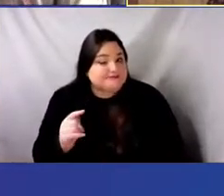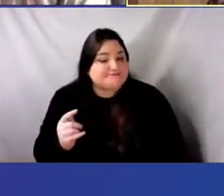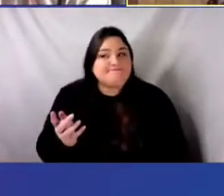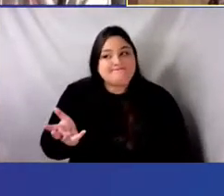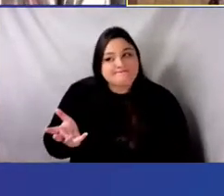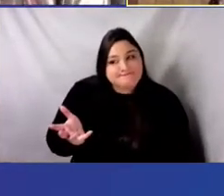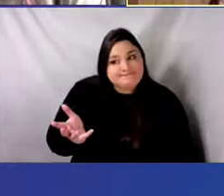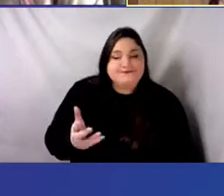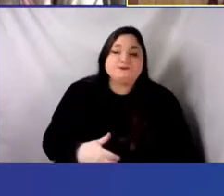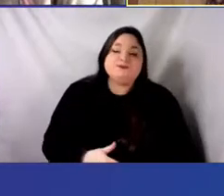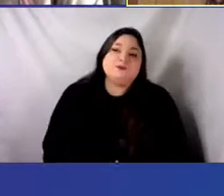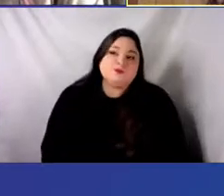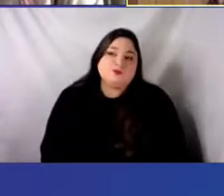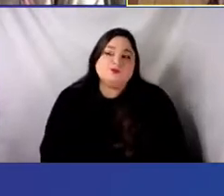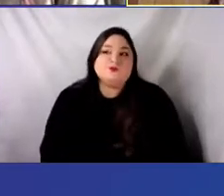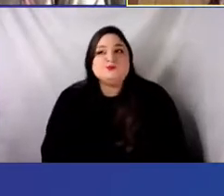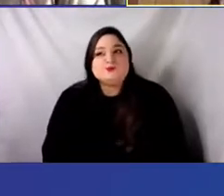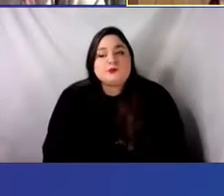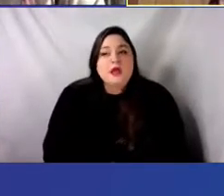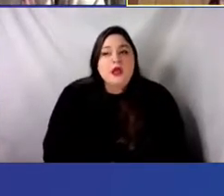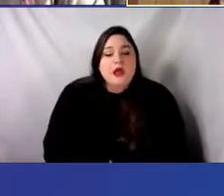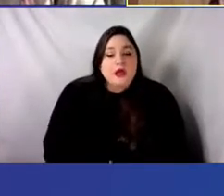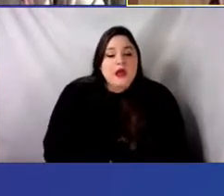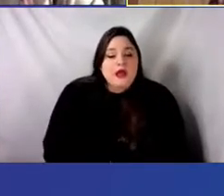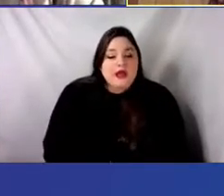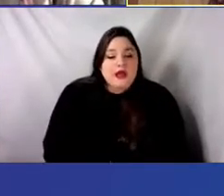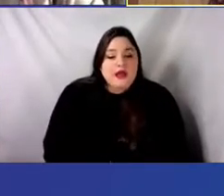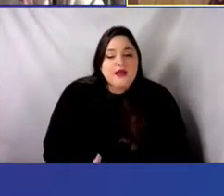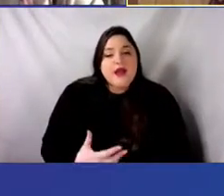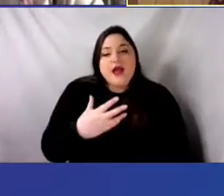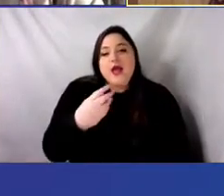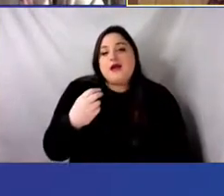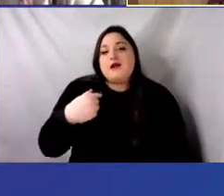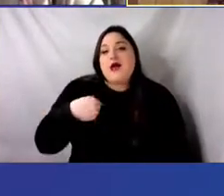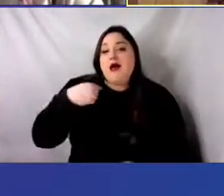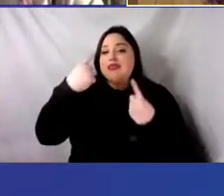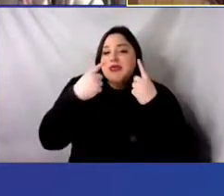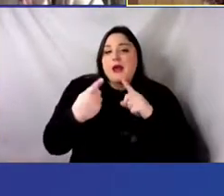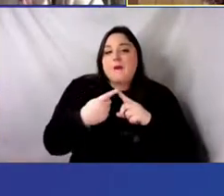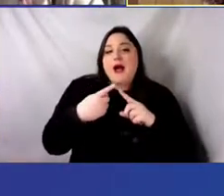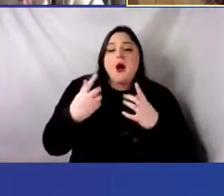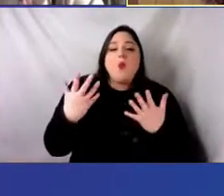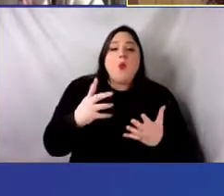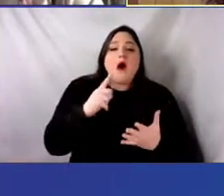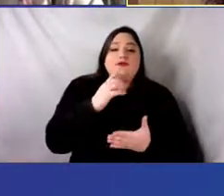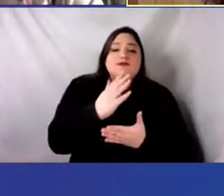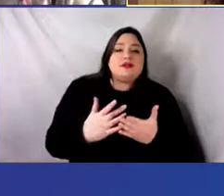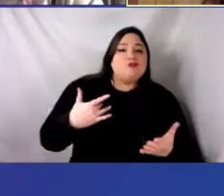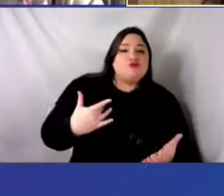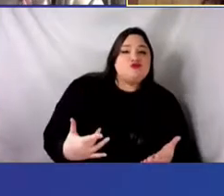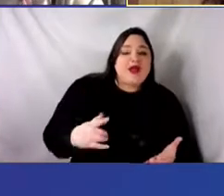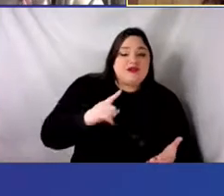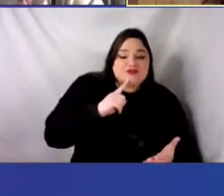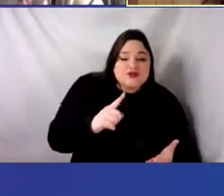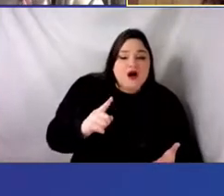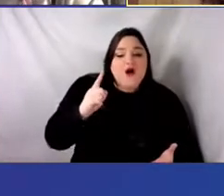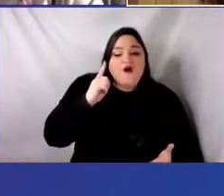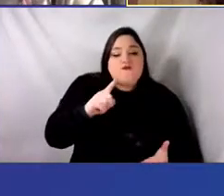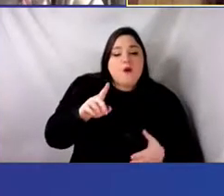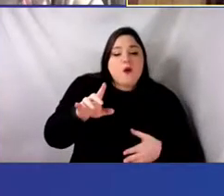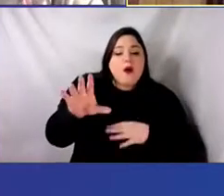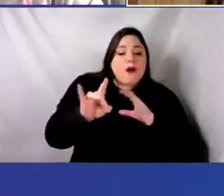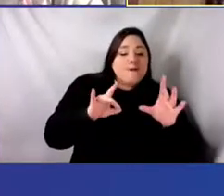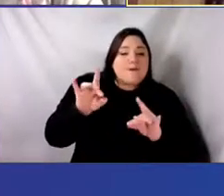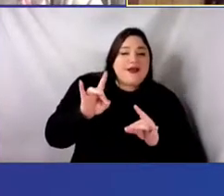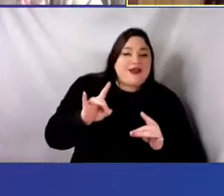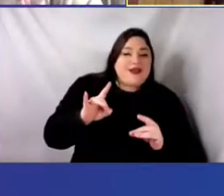like more broadly trends about artists who get supported and how, um, um, think a lot about respectability, about legibility,